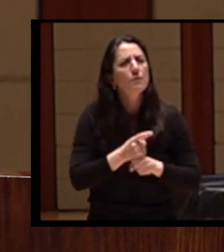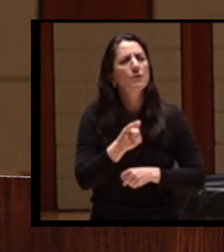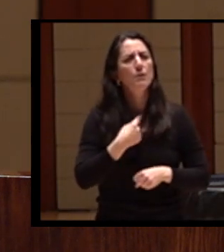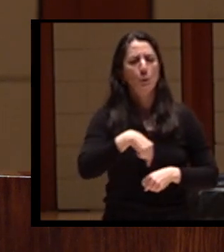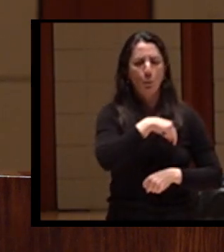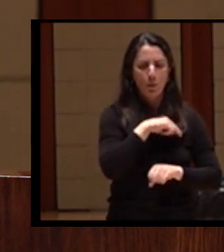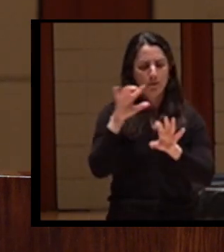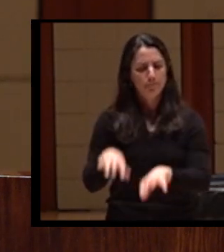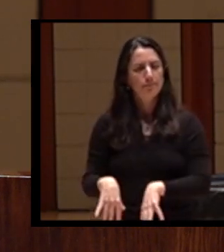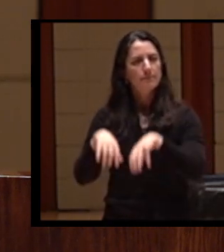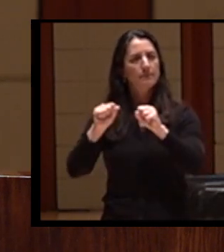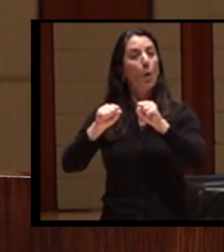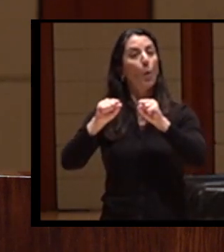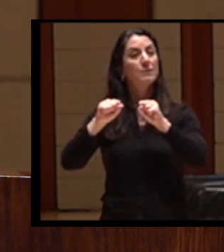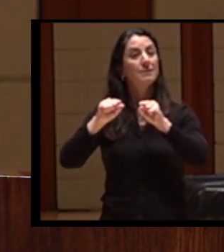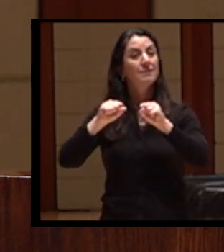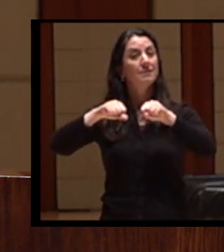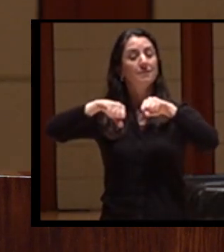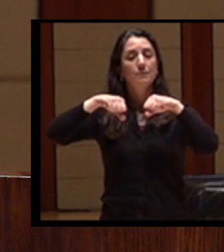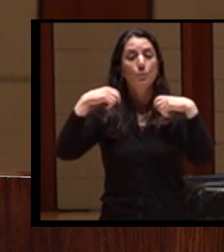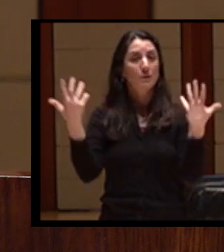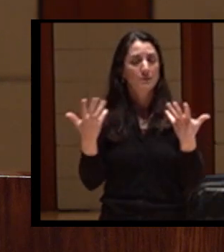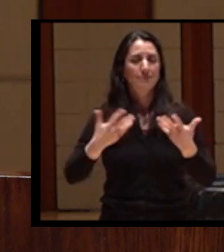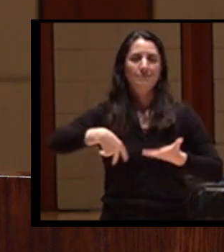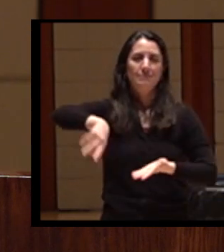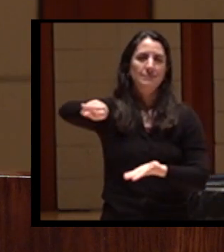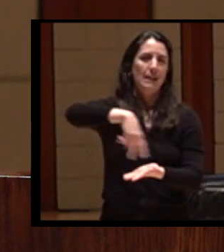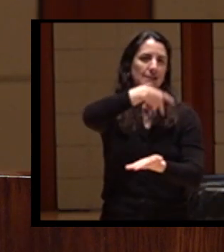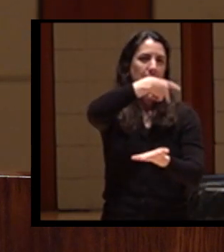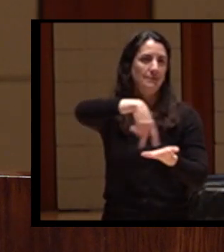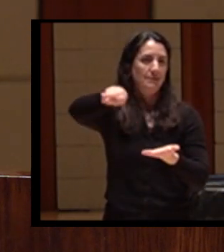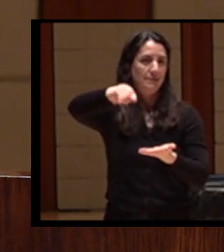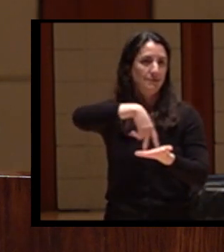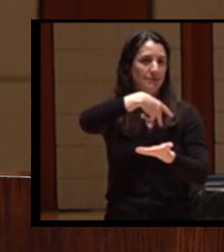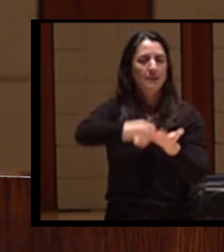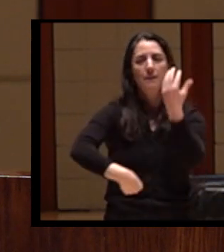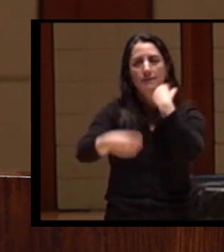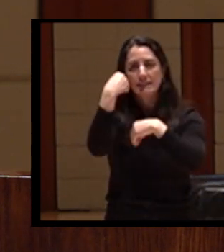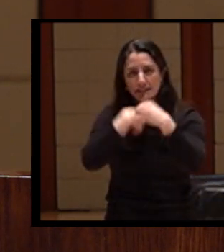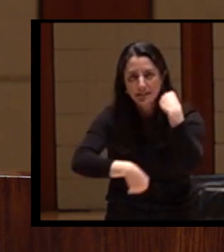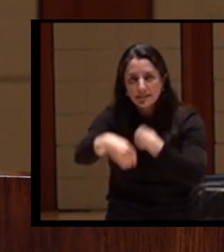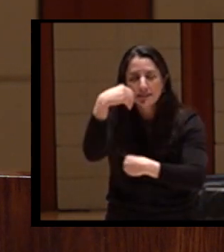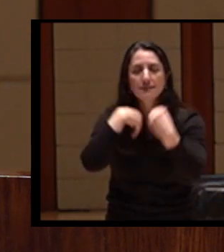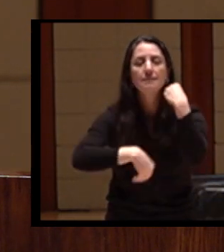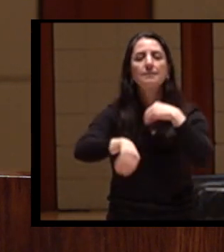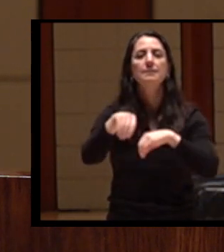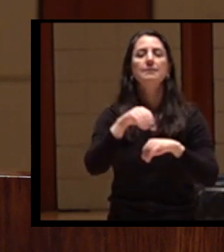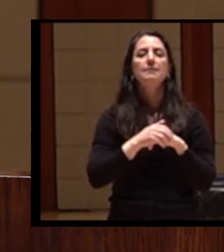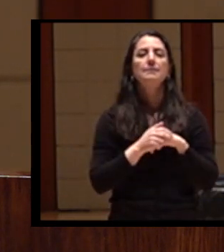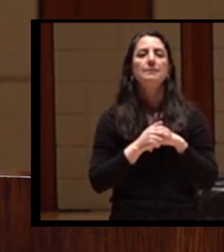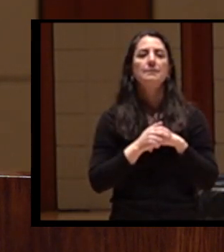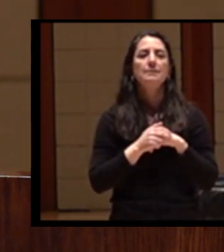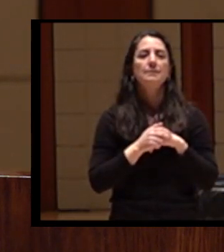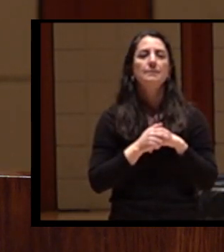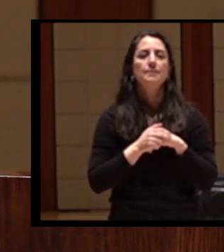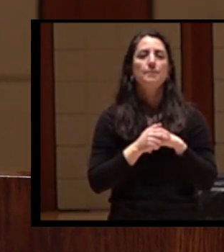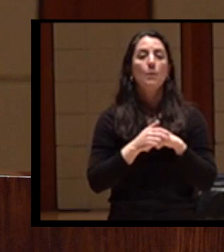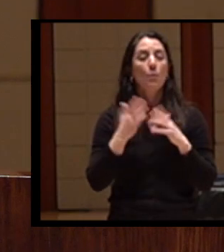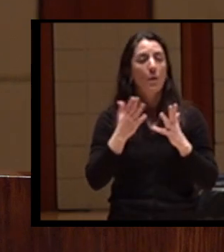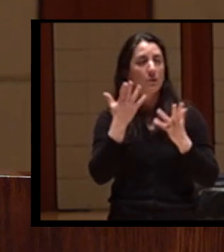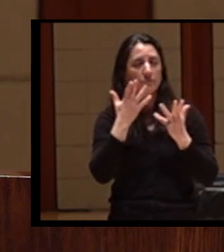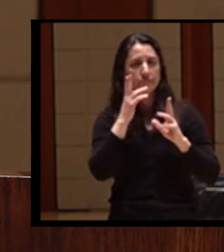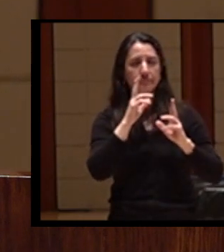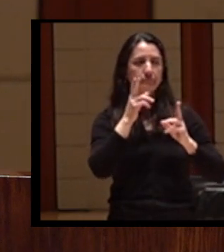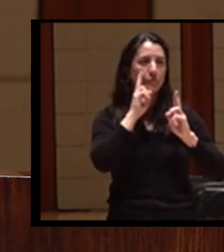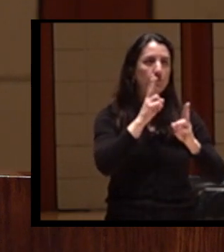or for the world renewal ceremonies. Our livelihood was depended and determined by